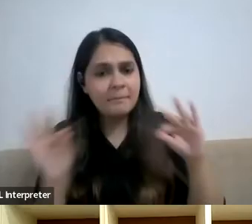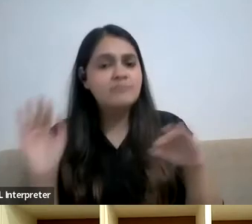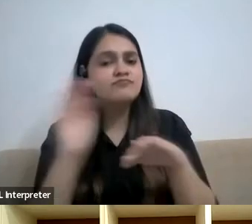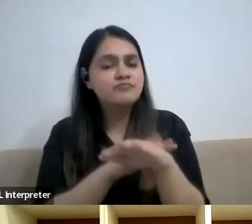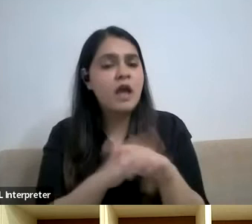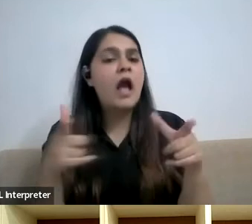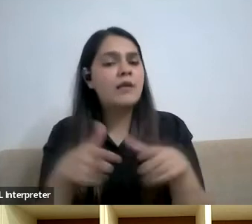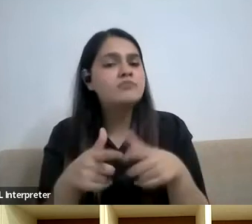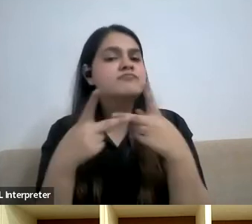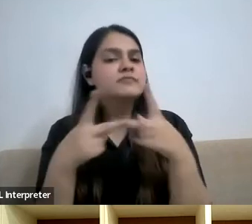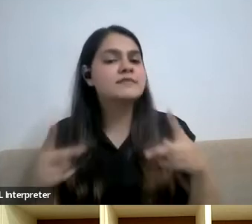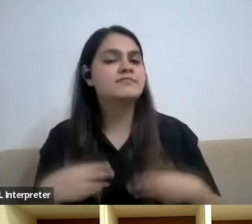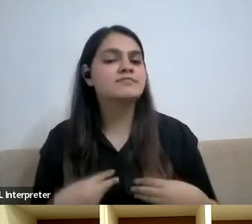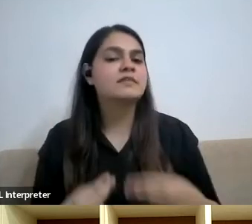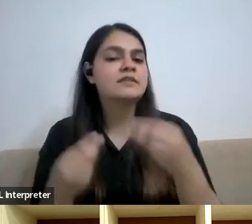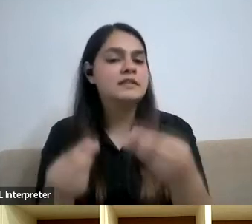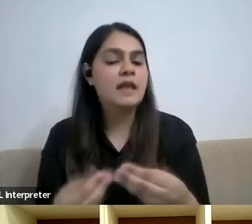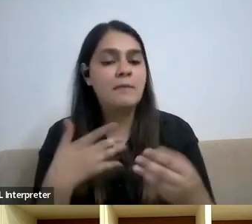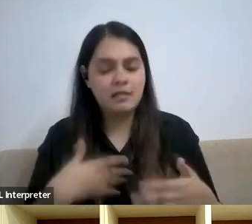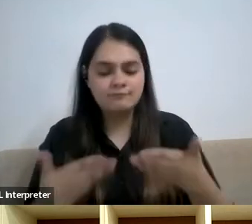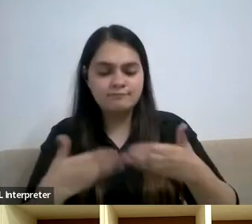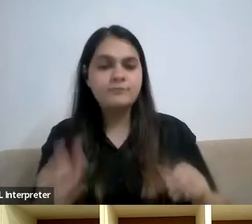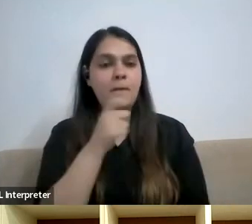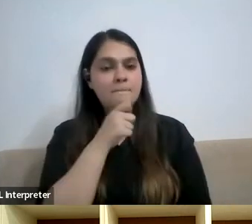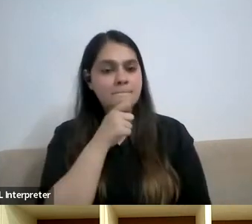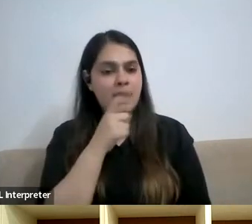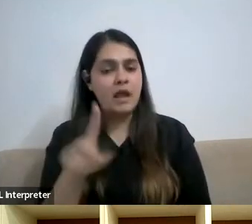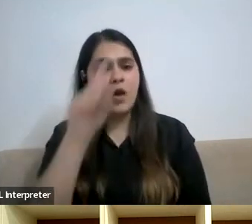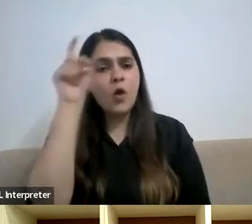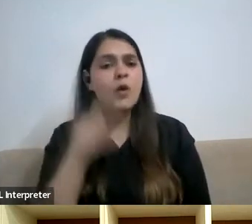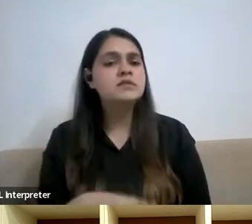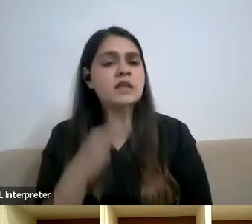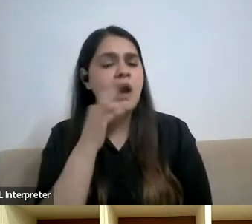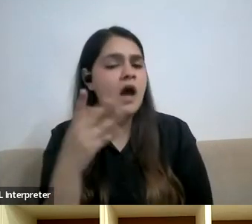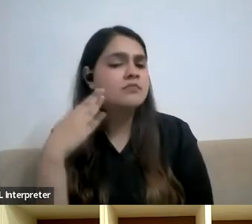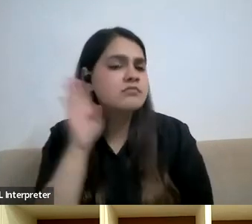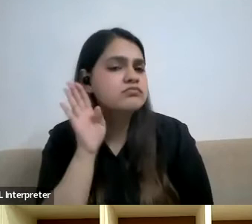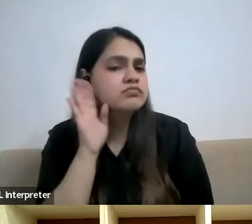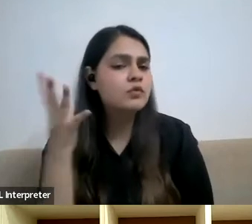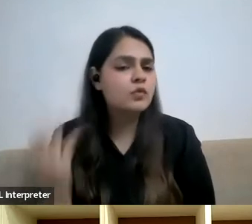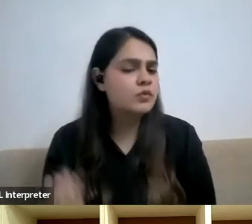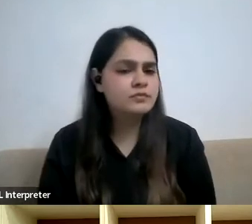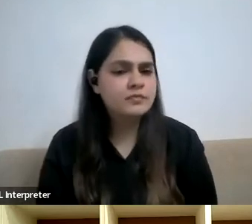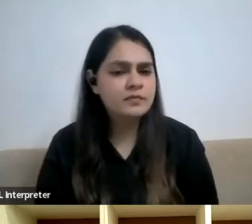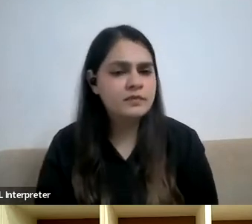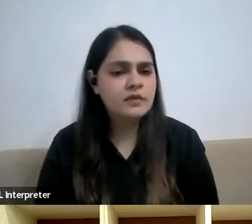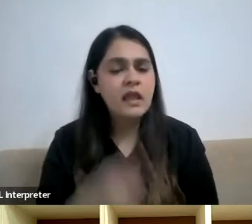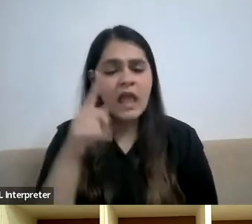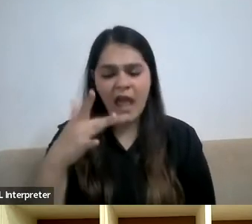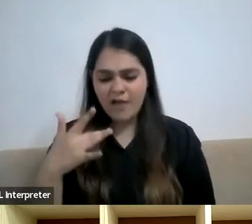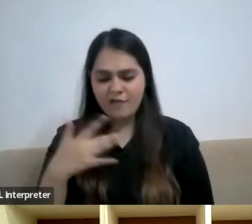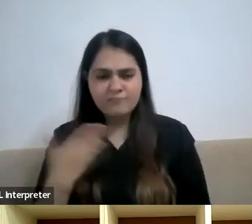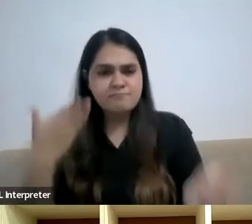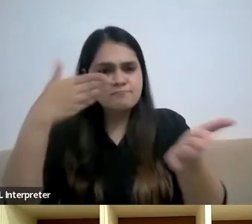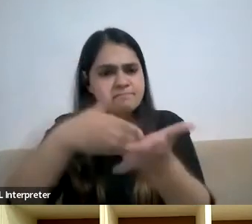I wanted to sort of open the panel with the very basic question I want to hear from everybody is what are the main challenges in